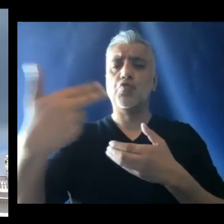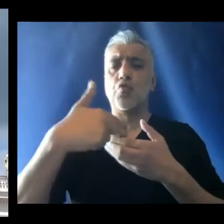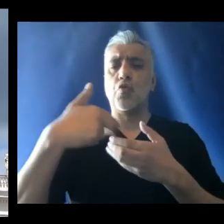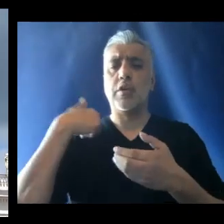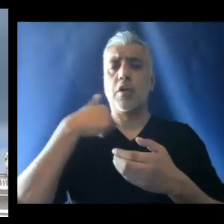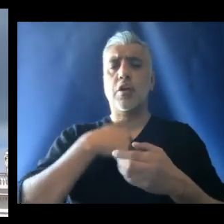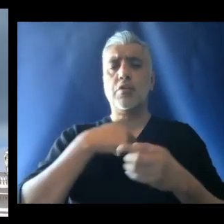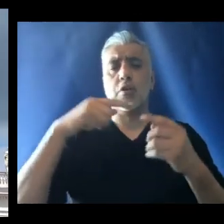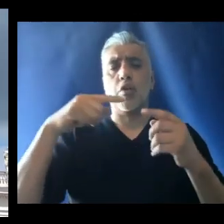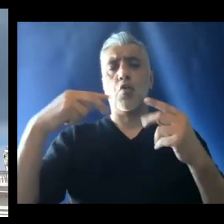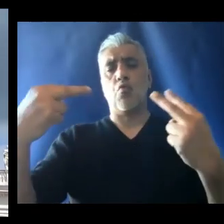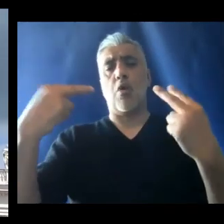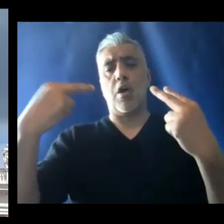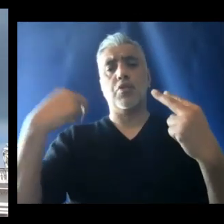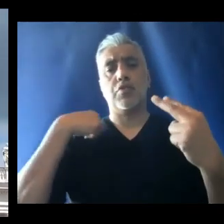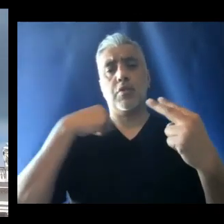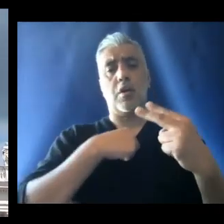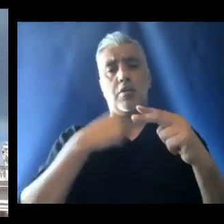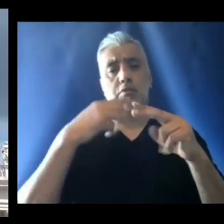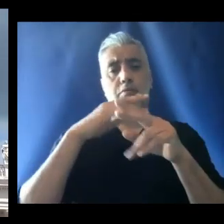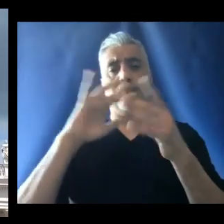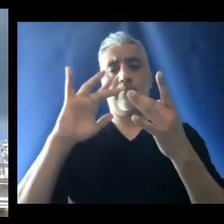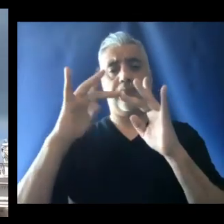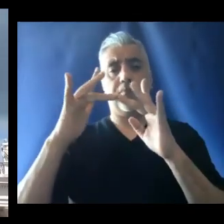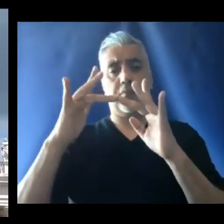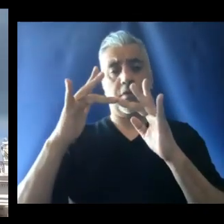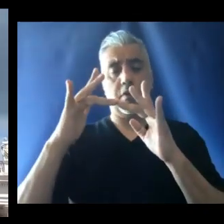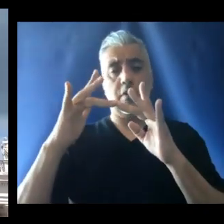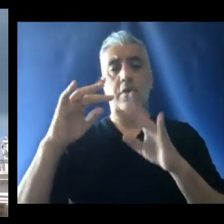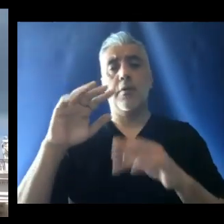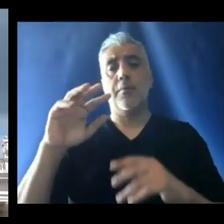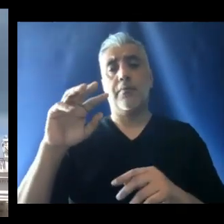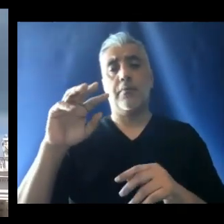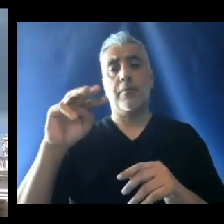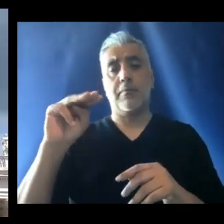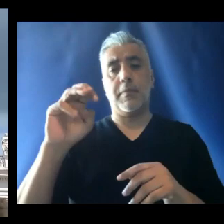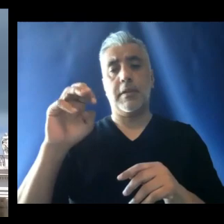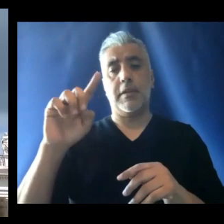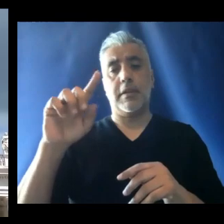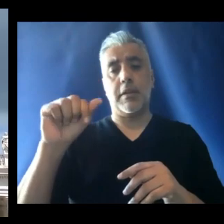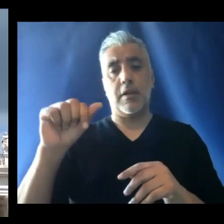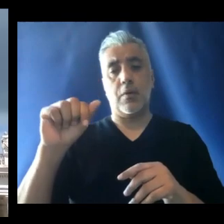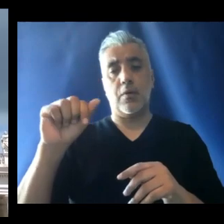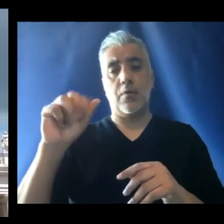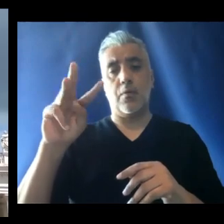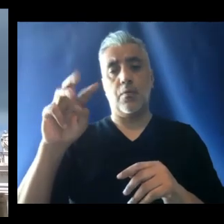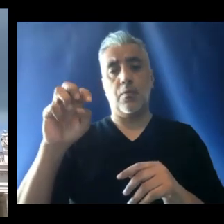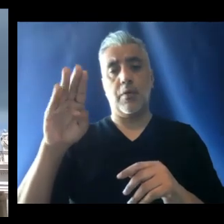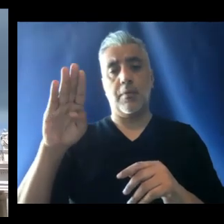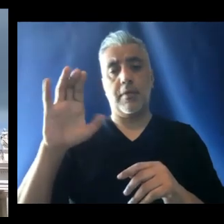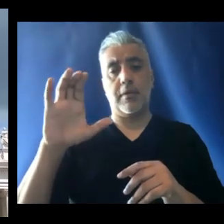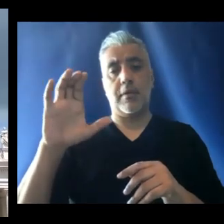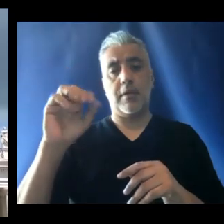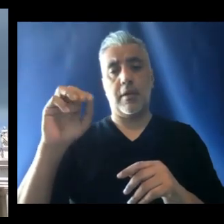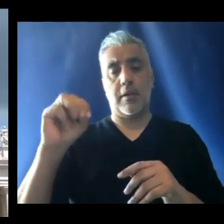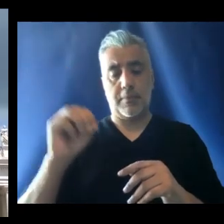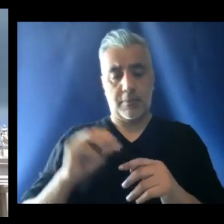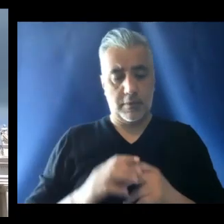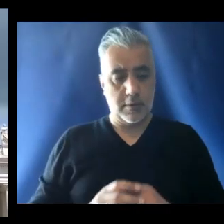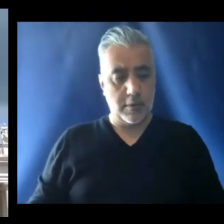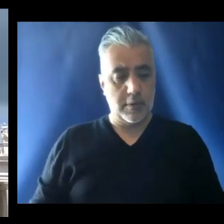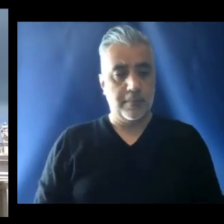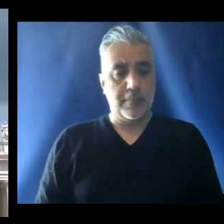various Vatican Media channels, such as the Vatican Media Live Events app or the Radio Veticana app,